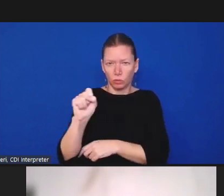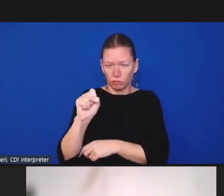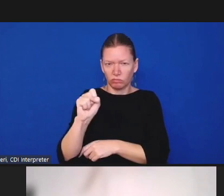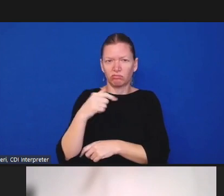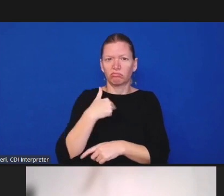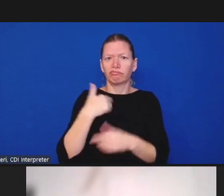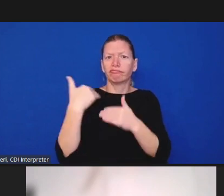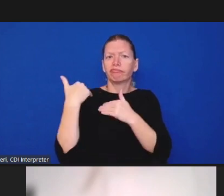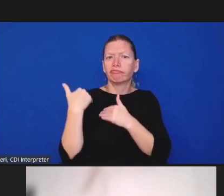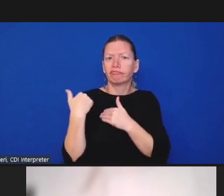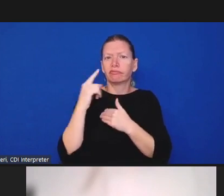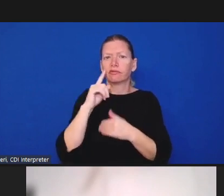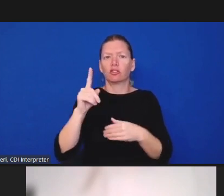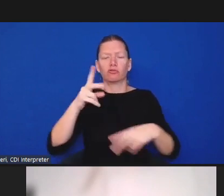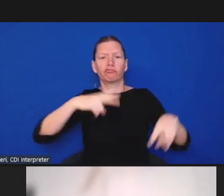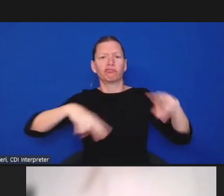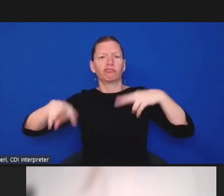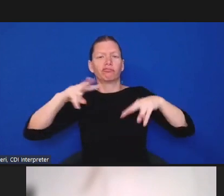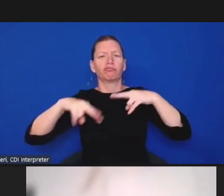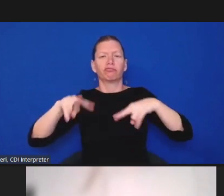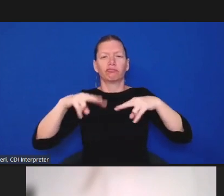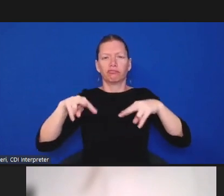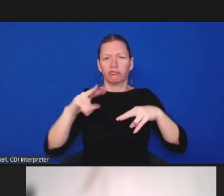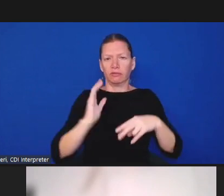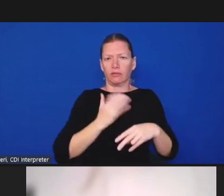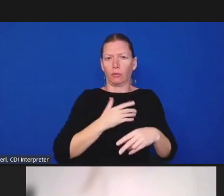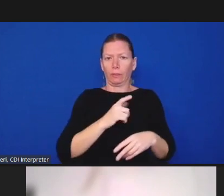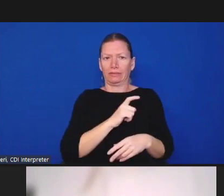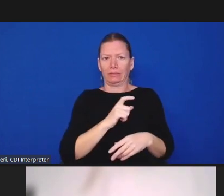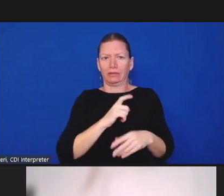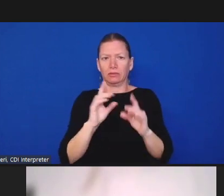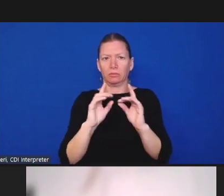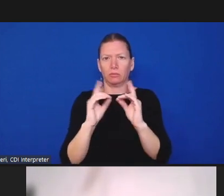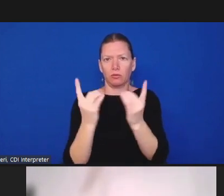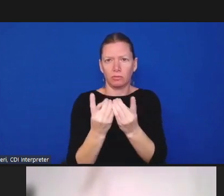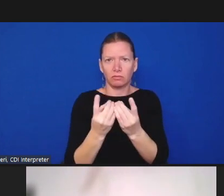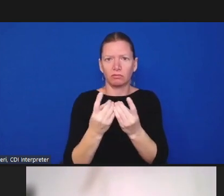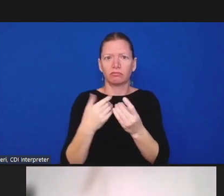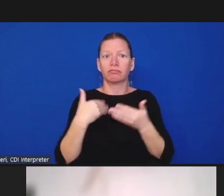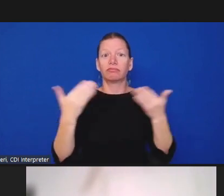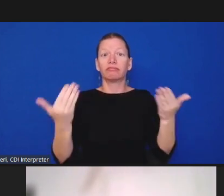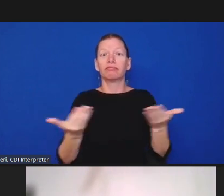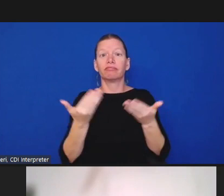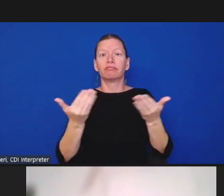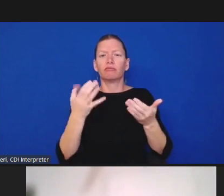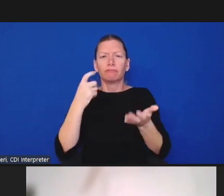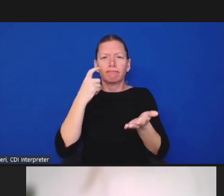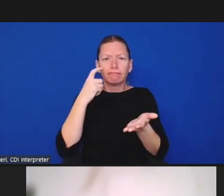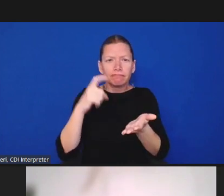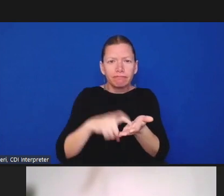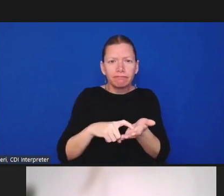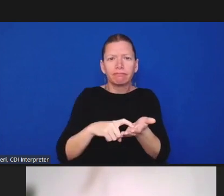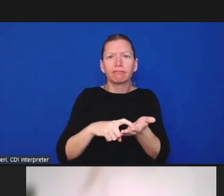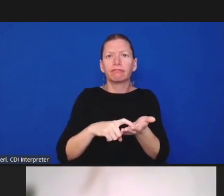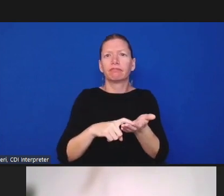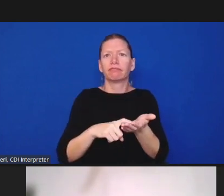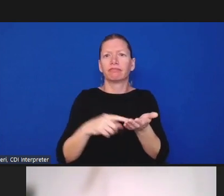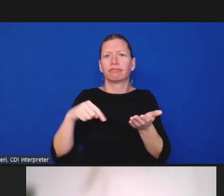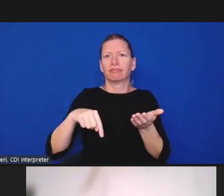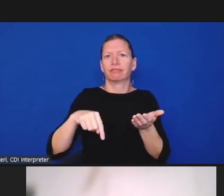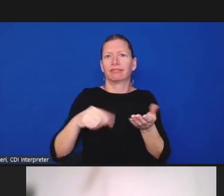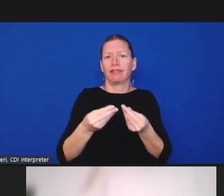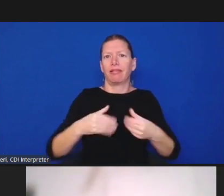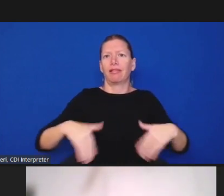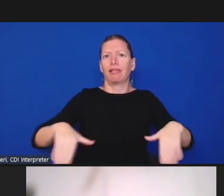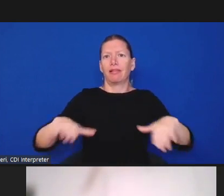from the unceded lands of the narragansett poackanoet and nipmuck peoples if you've been to one of these before i